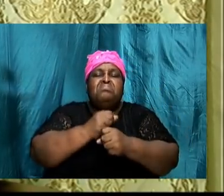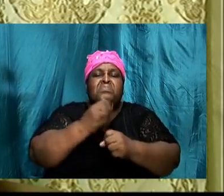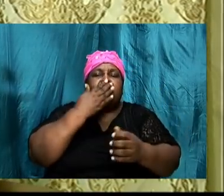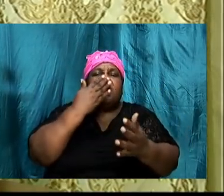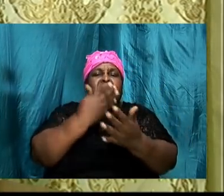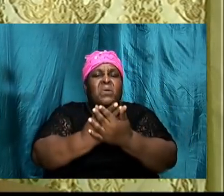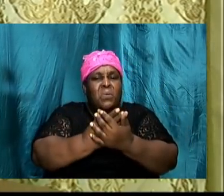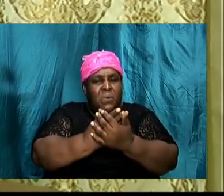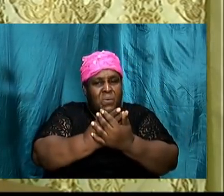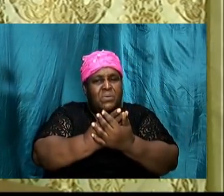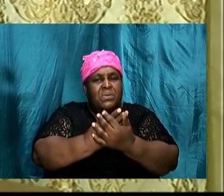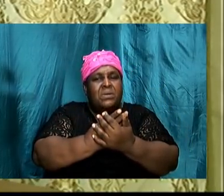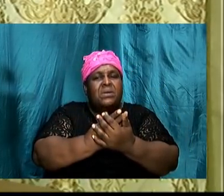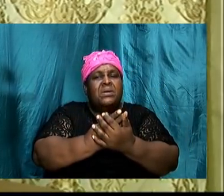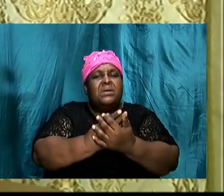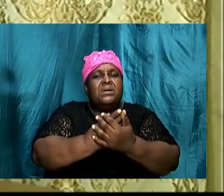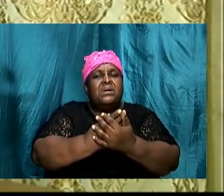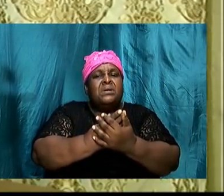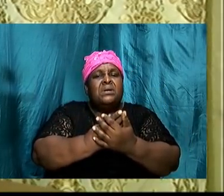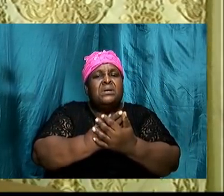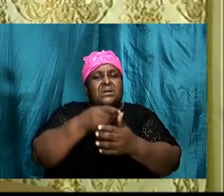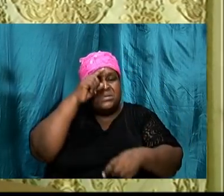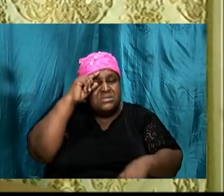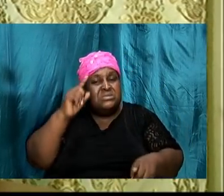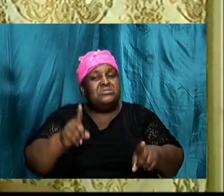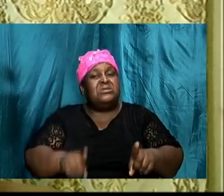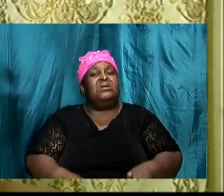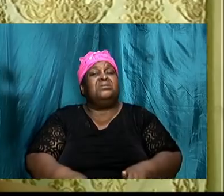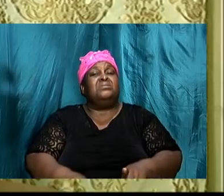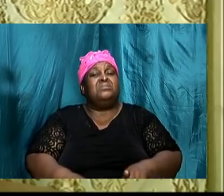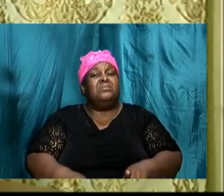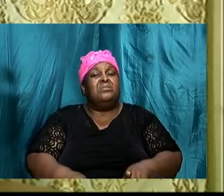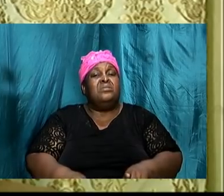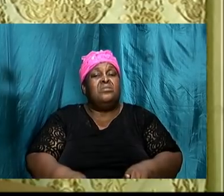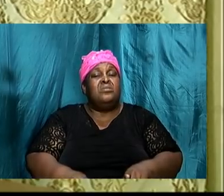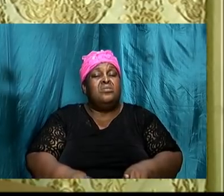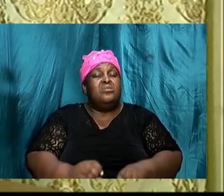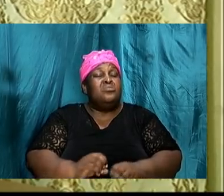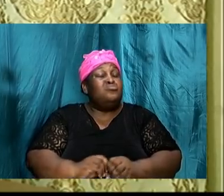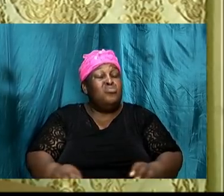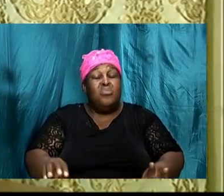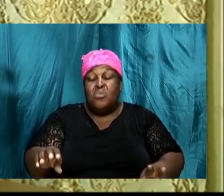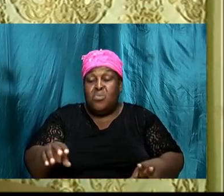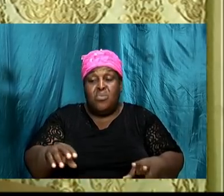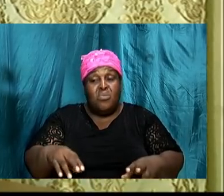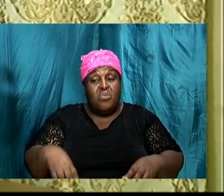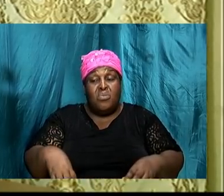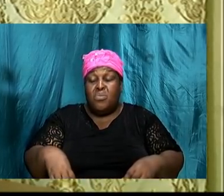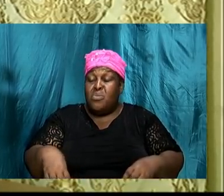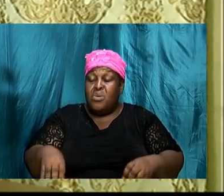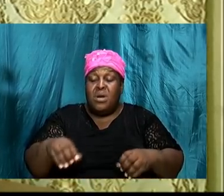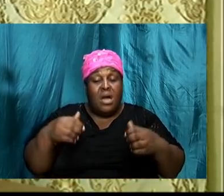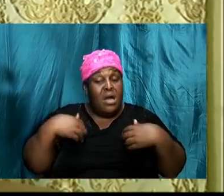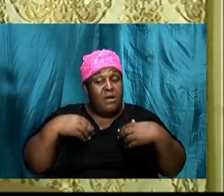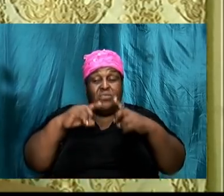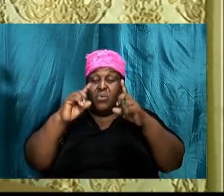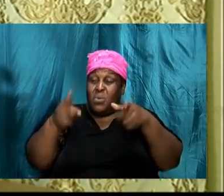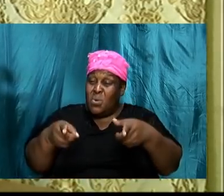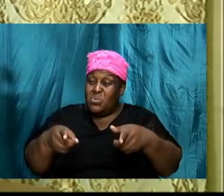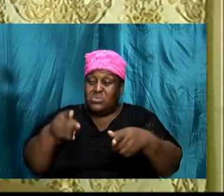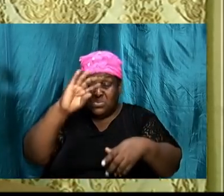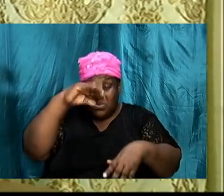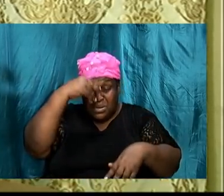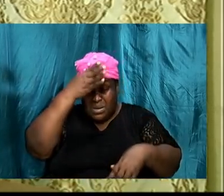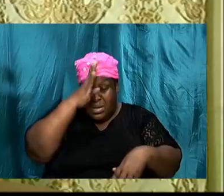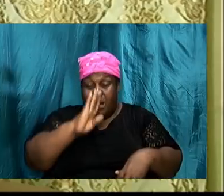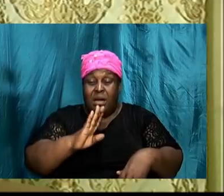so we don't necessarily have to go to God when he teaches us certain things and he teaches us certain principles, but then